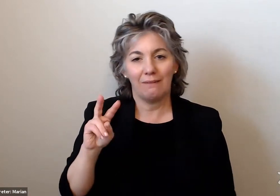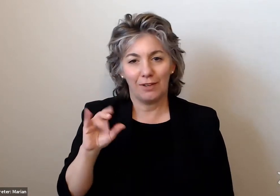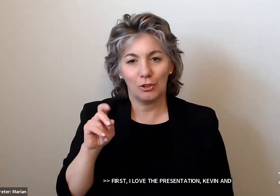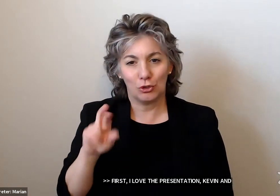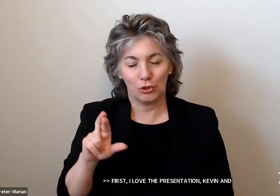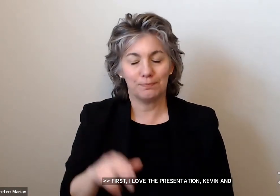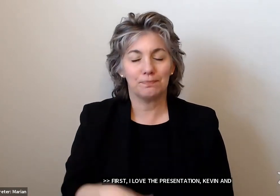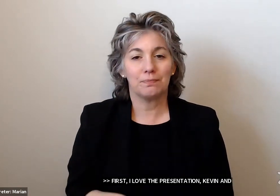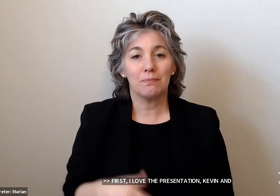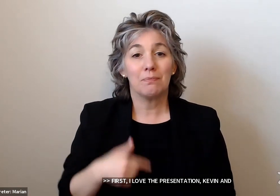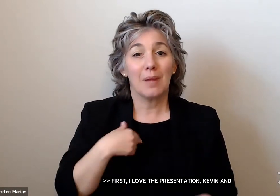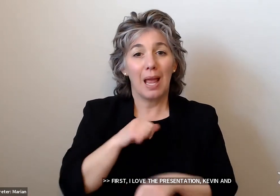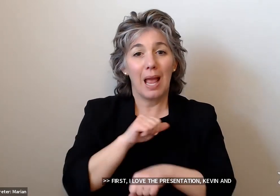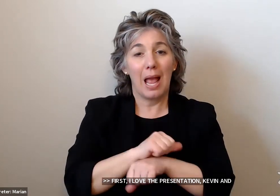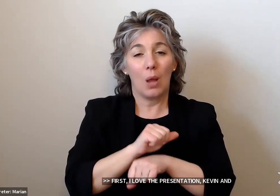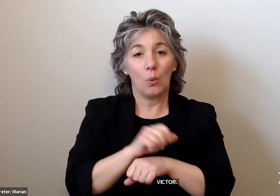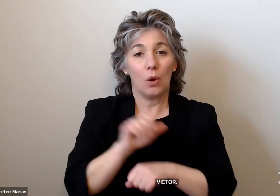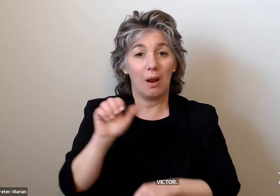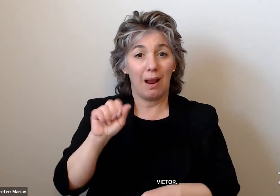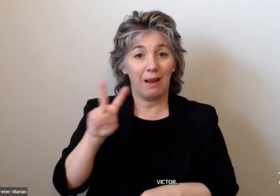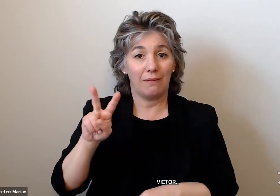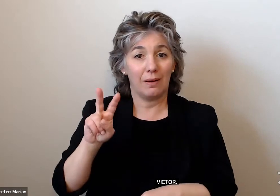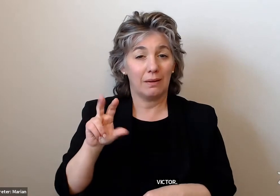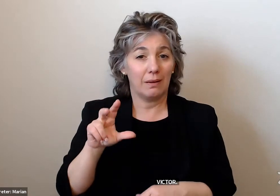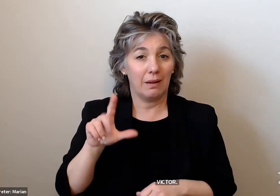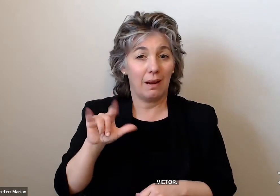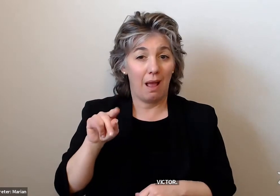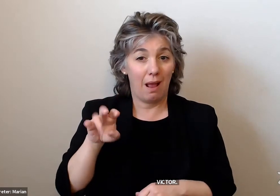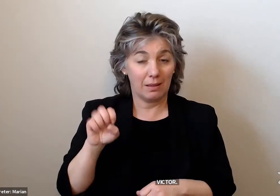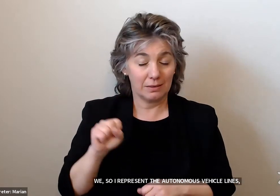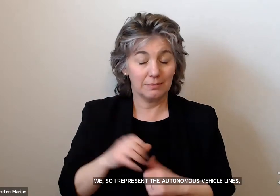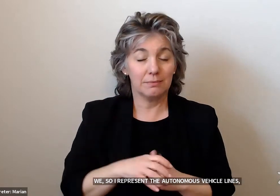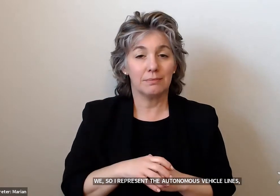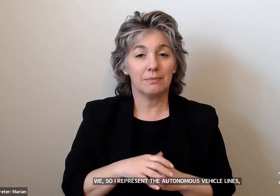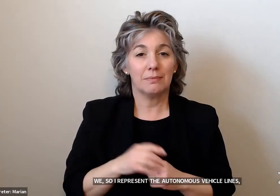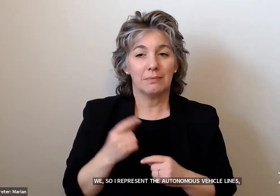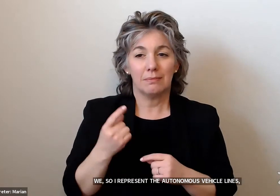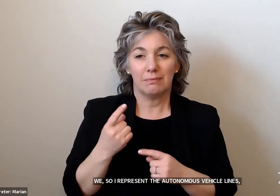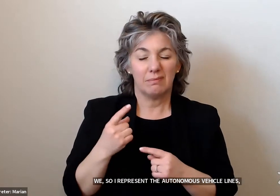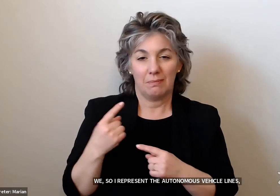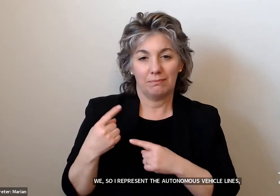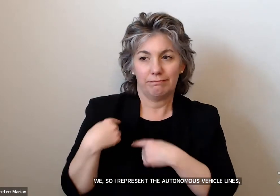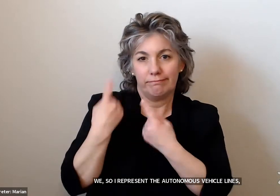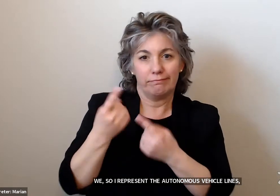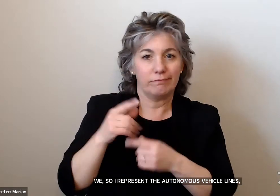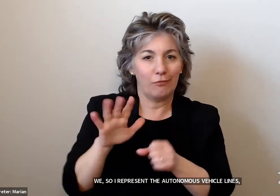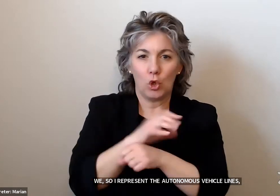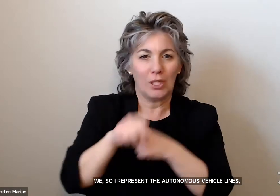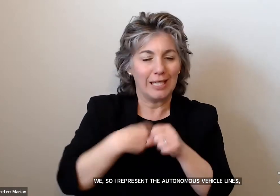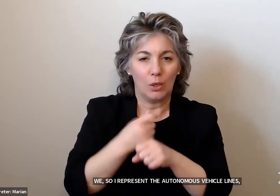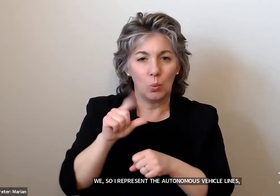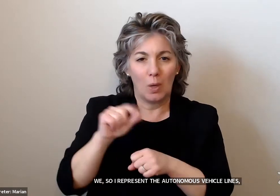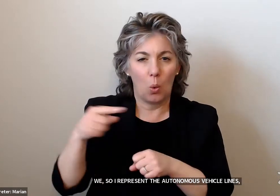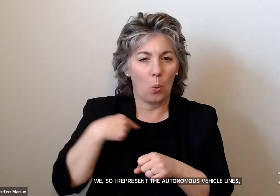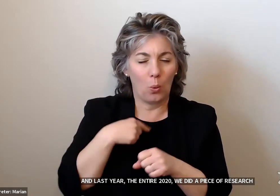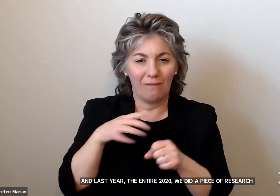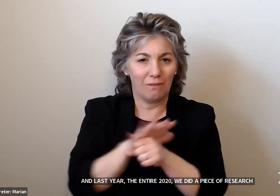So I represent the Autonomous Vehicle Alliance, and last year, the entire year of 2020, we did a piece of research